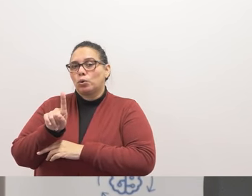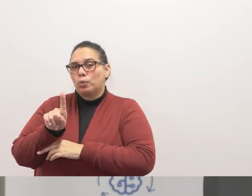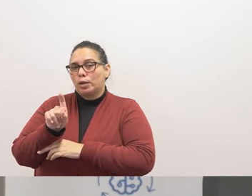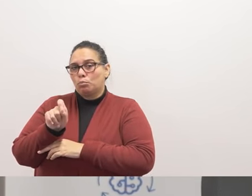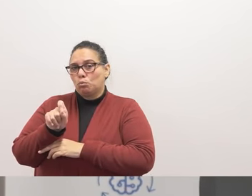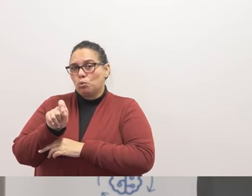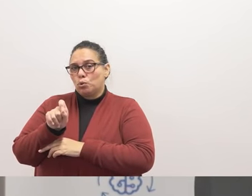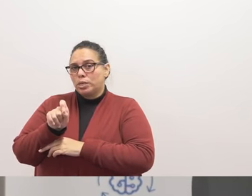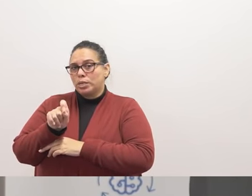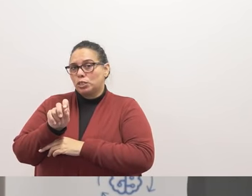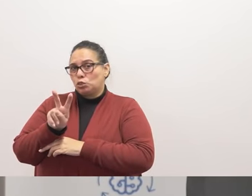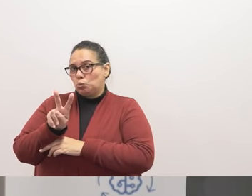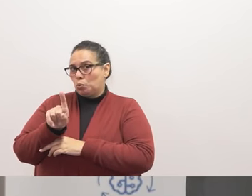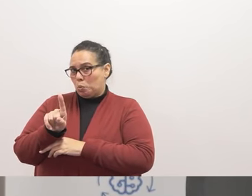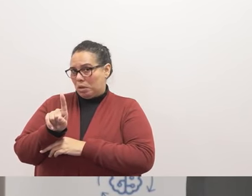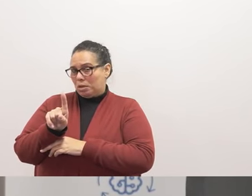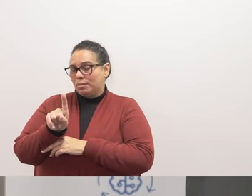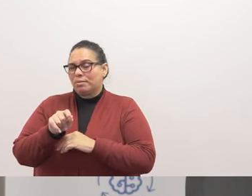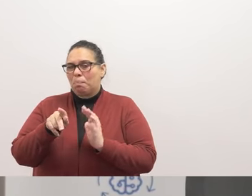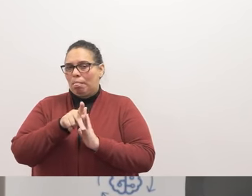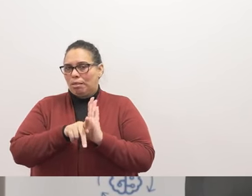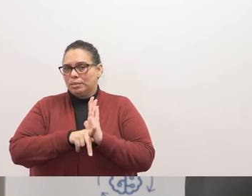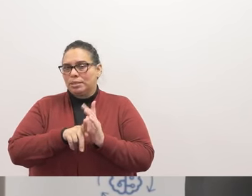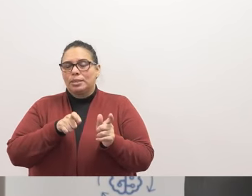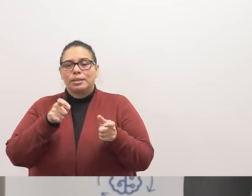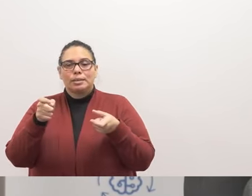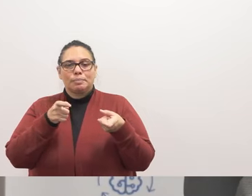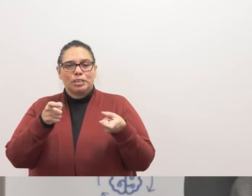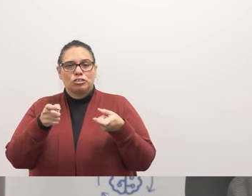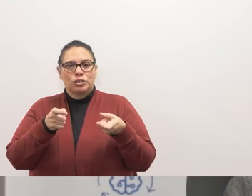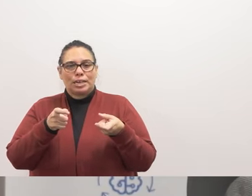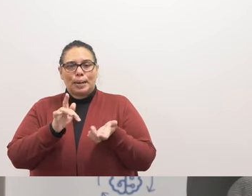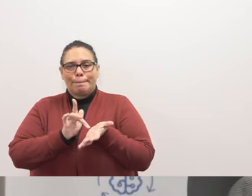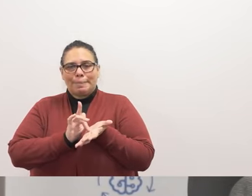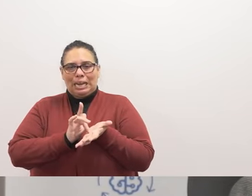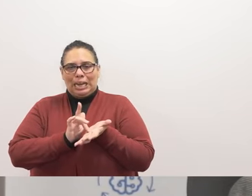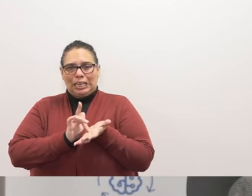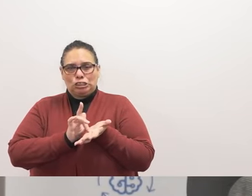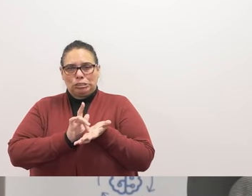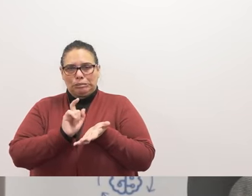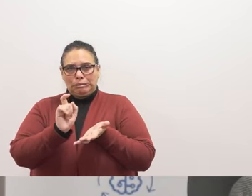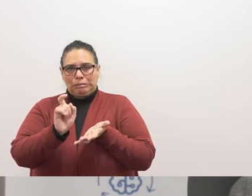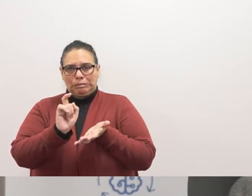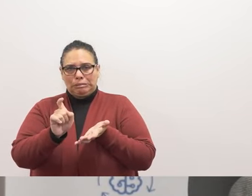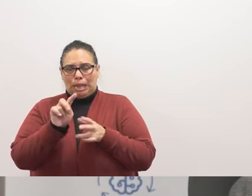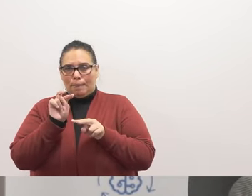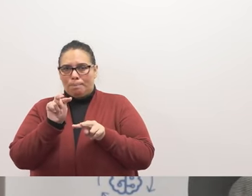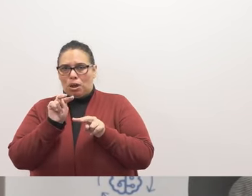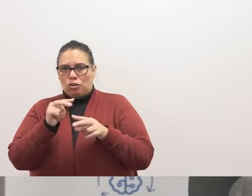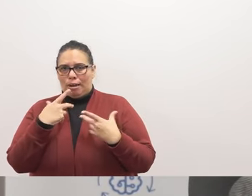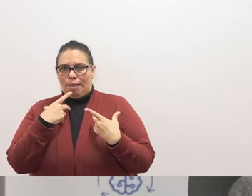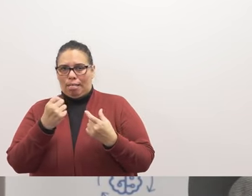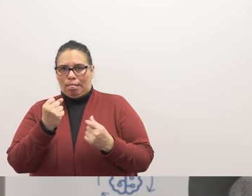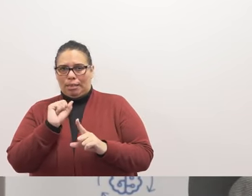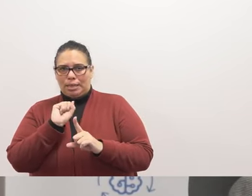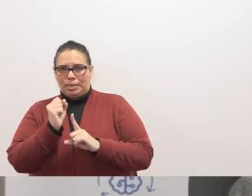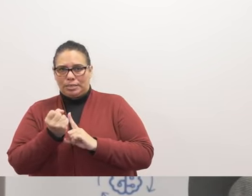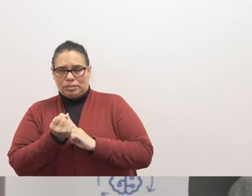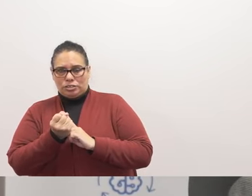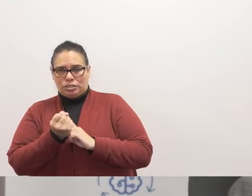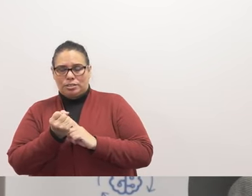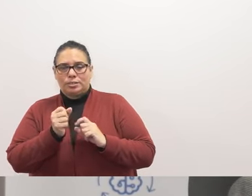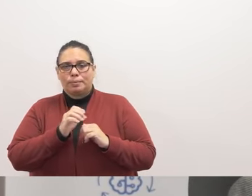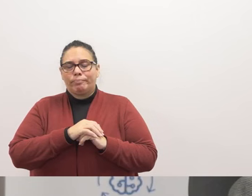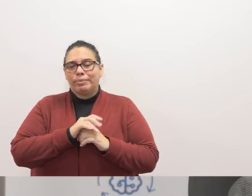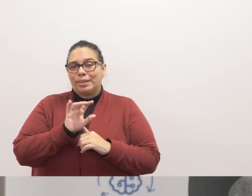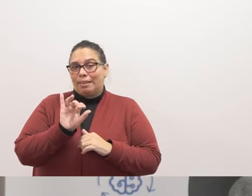.21, administering medication and monitoring health conditions. And